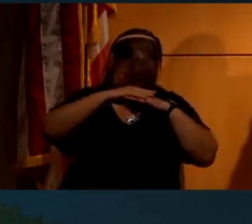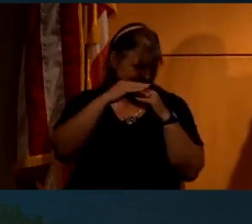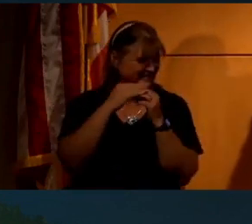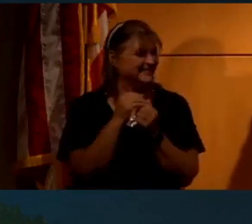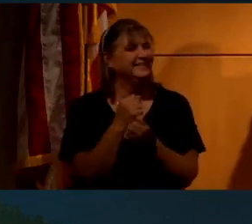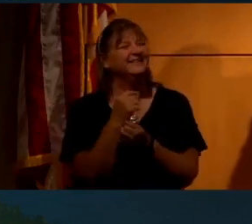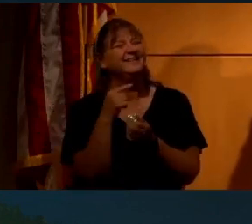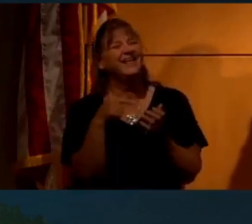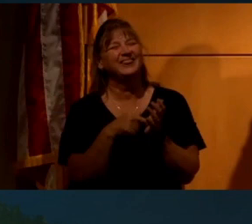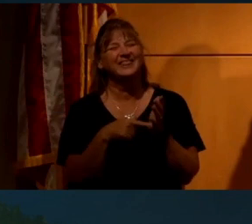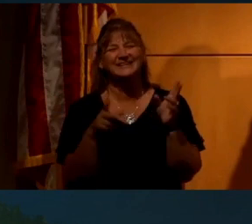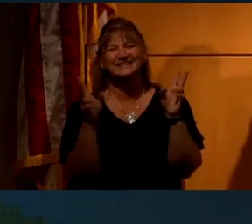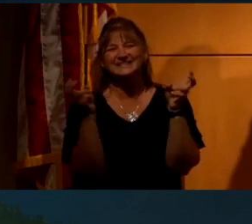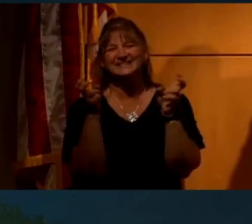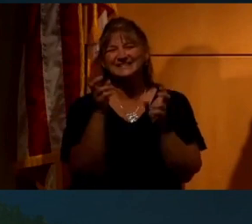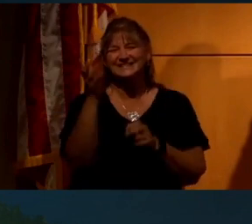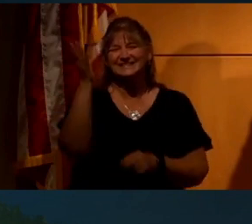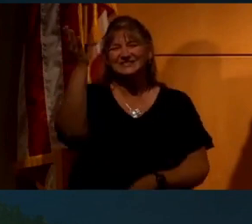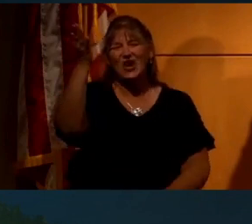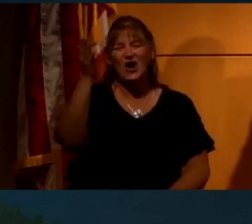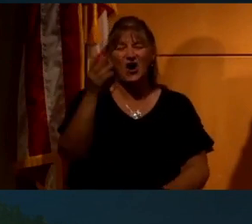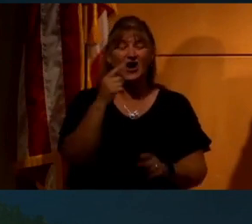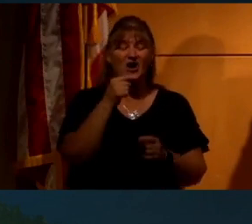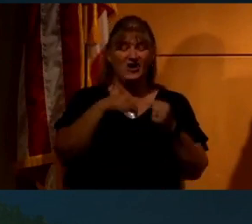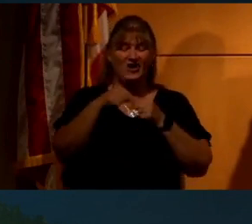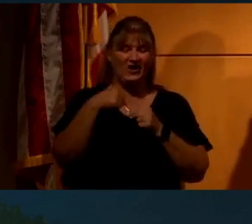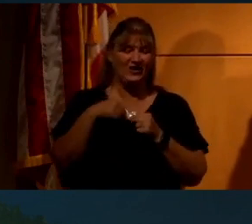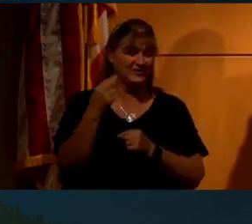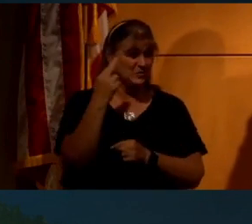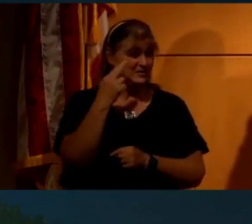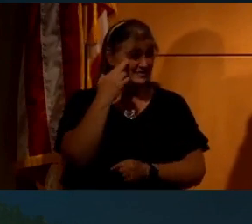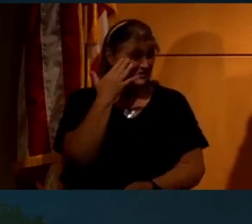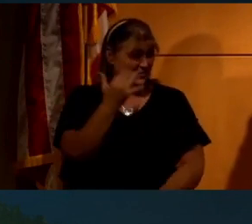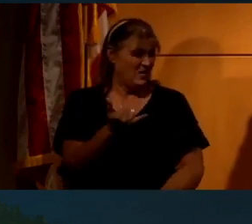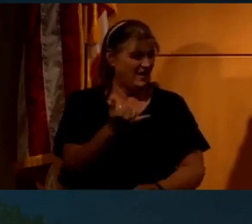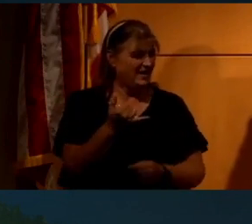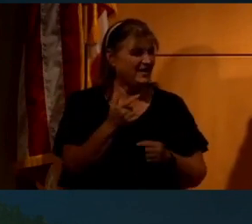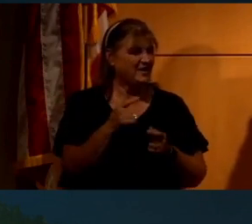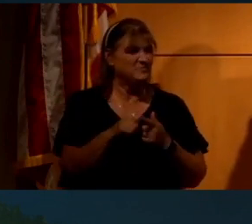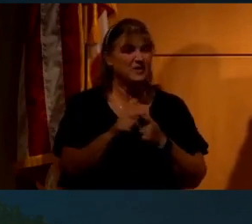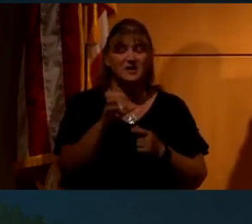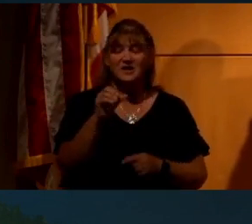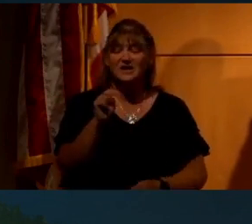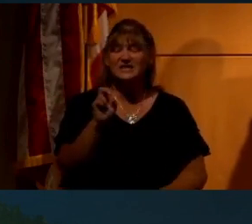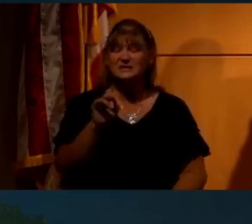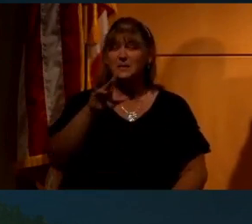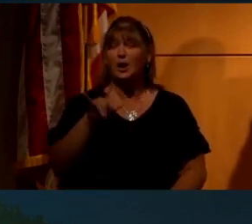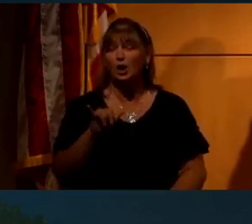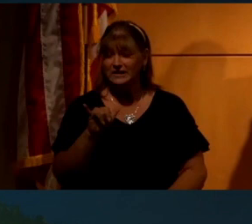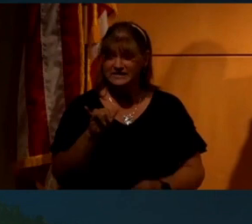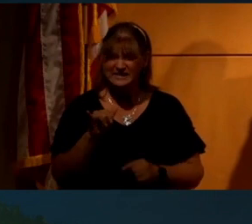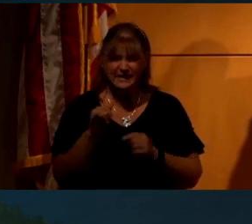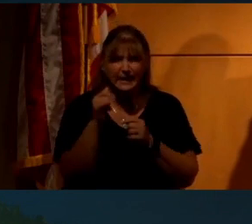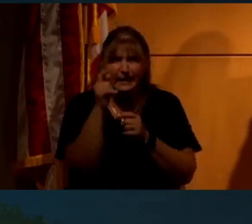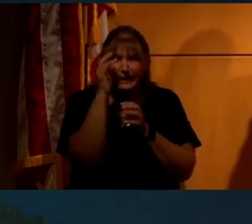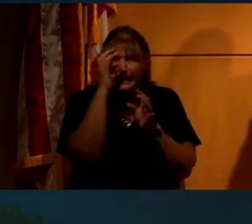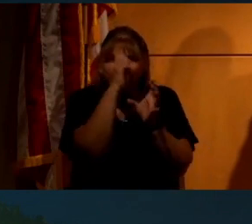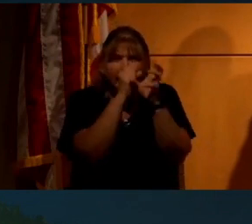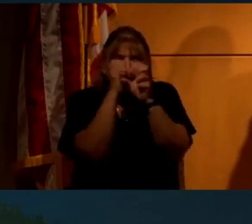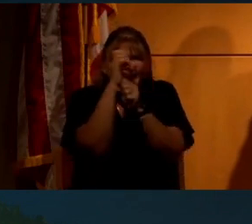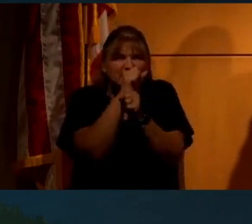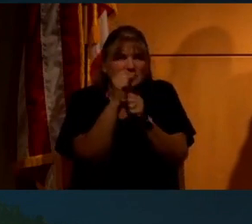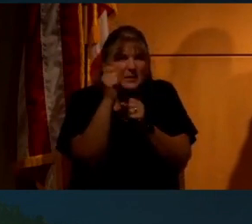This talk is based on a conspiracy theory that has been around for a long time